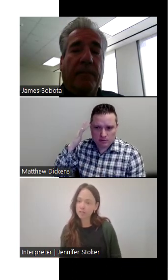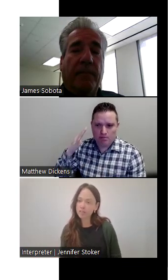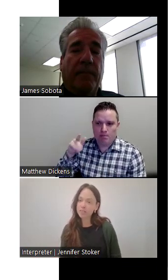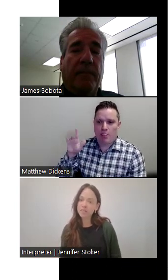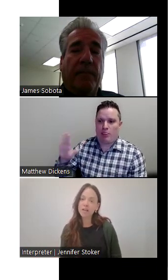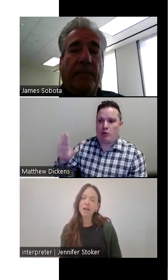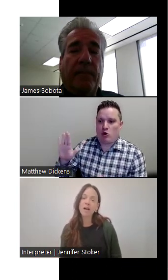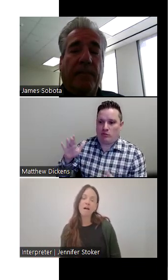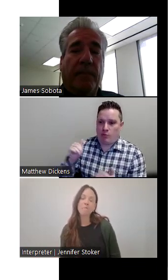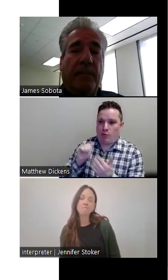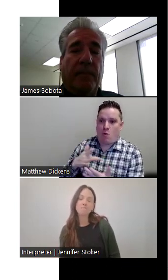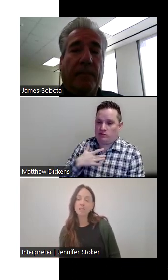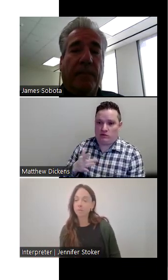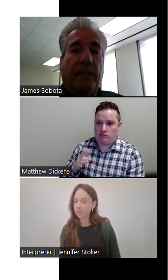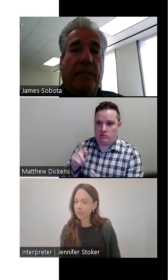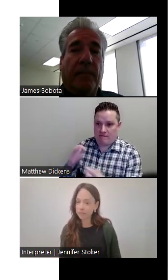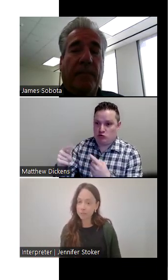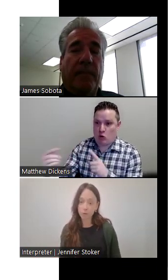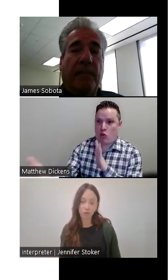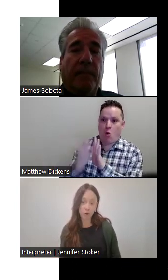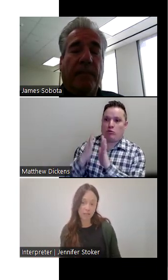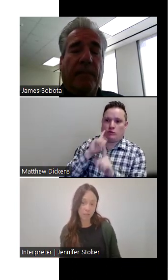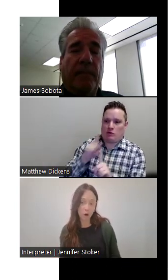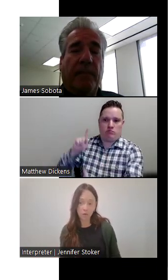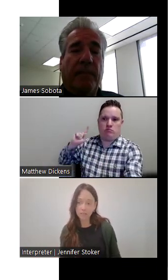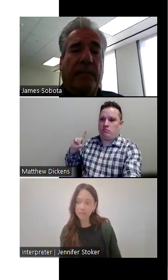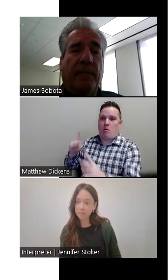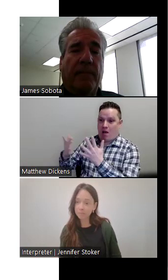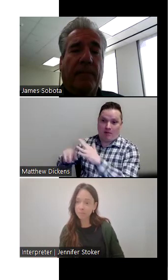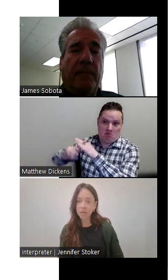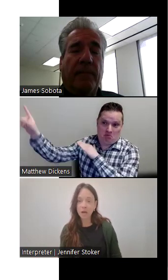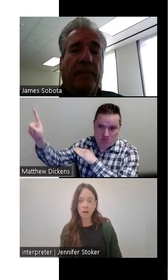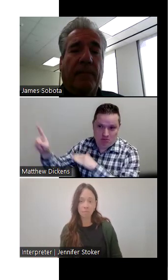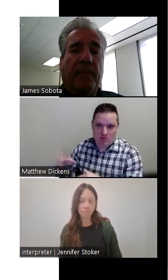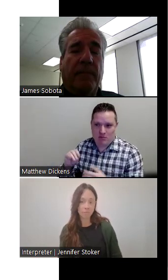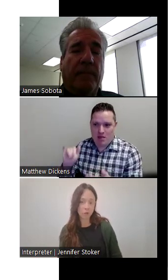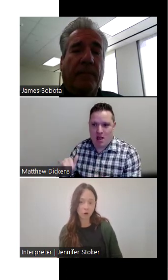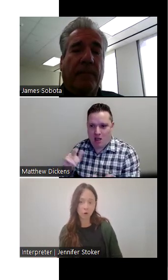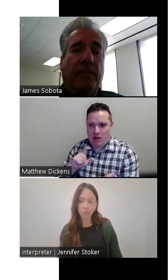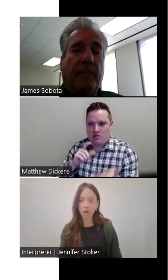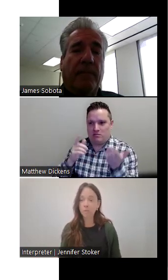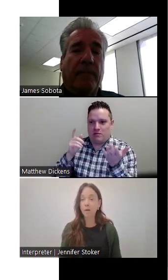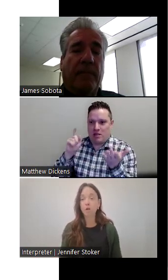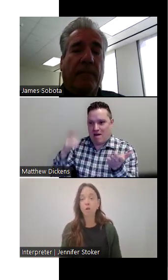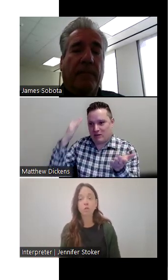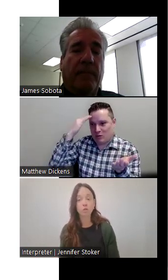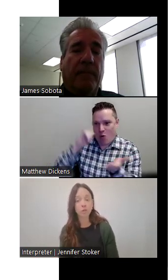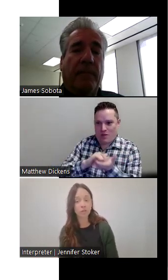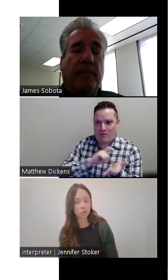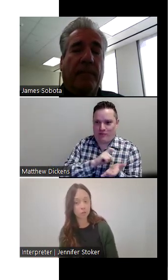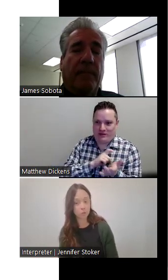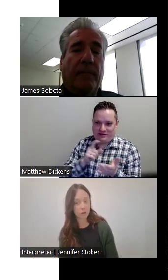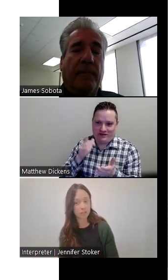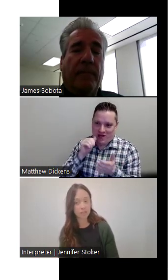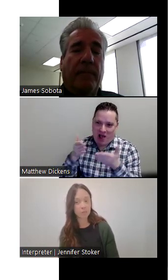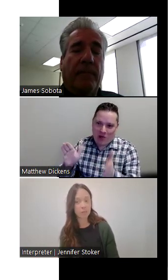different, um, disabilities, for example, autism, um, you know, coming up close to